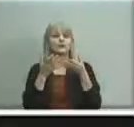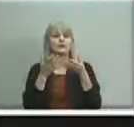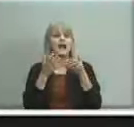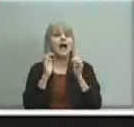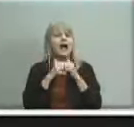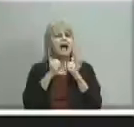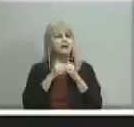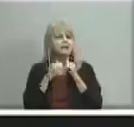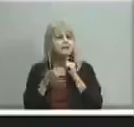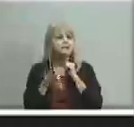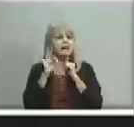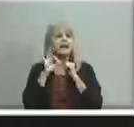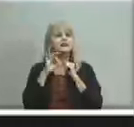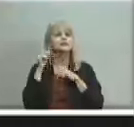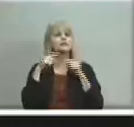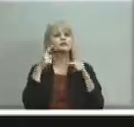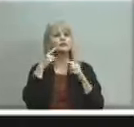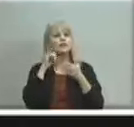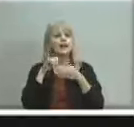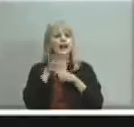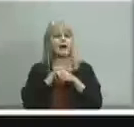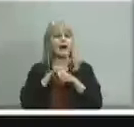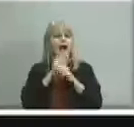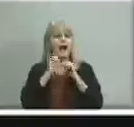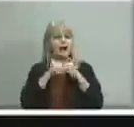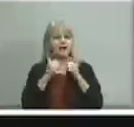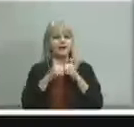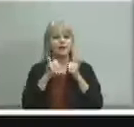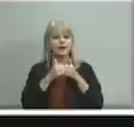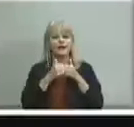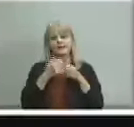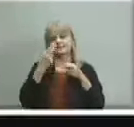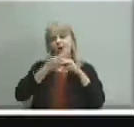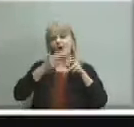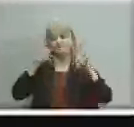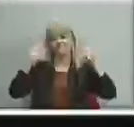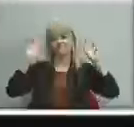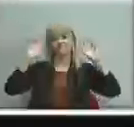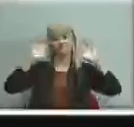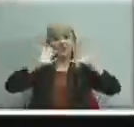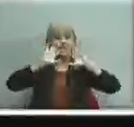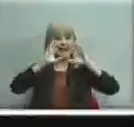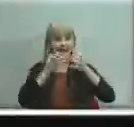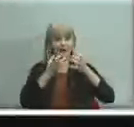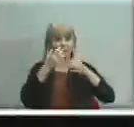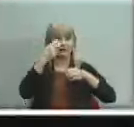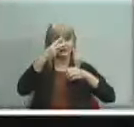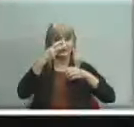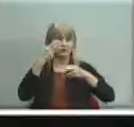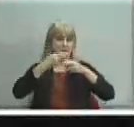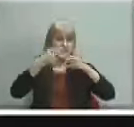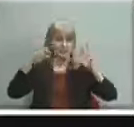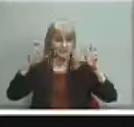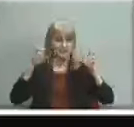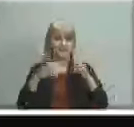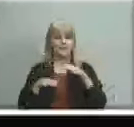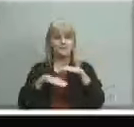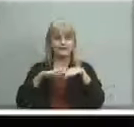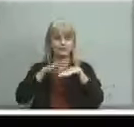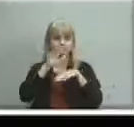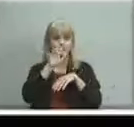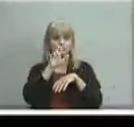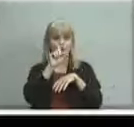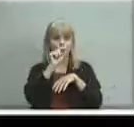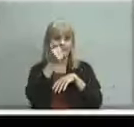diversity for that cap for this area it's considered a category two that was based on the 2010